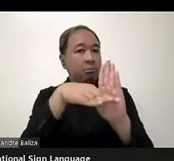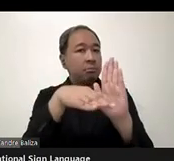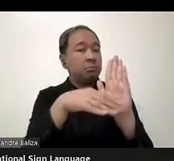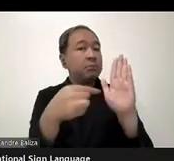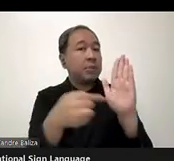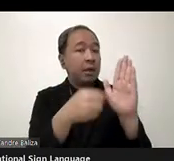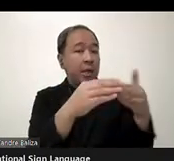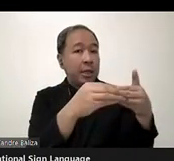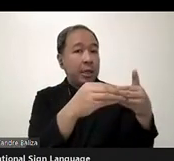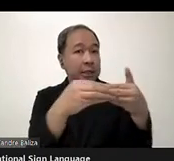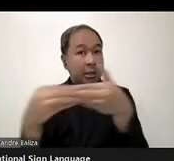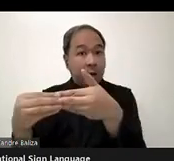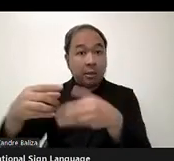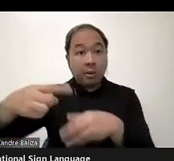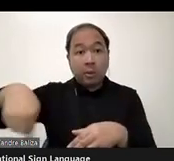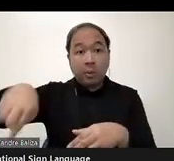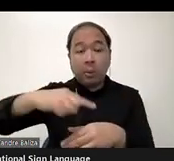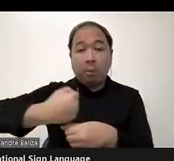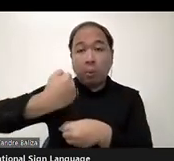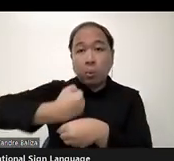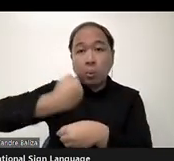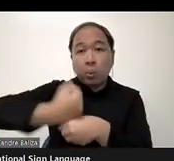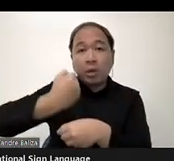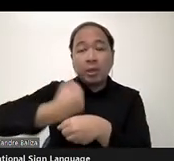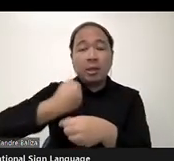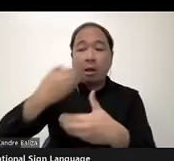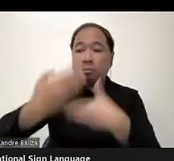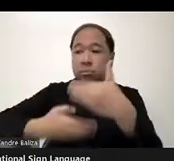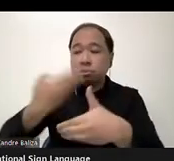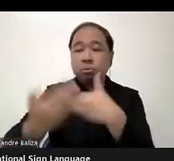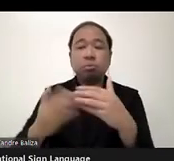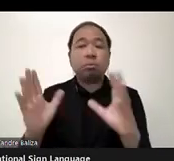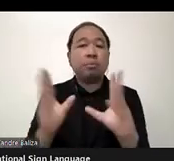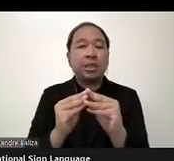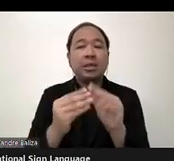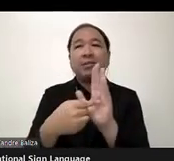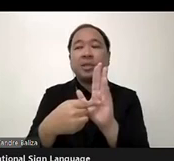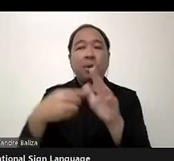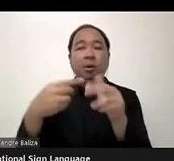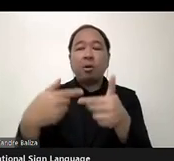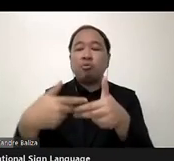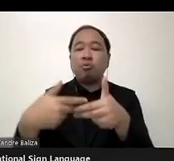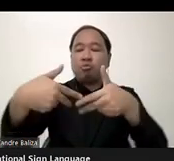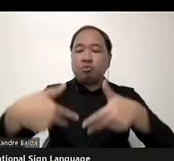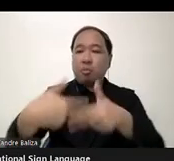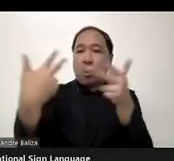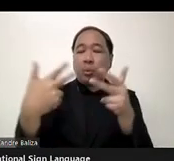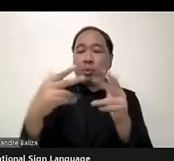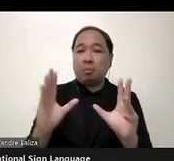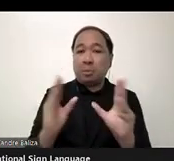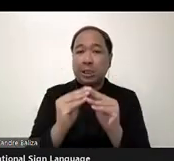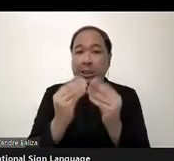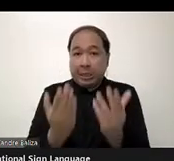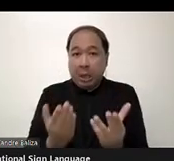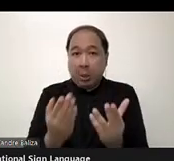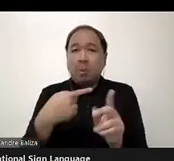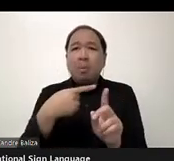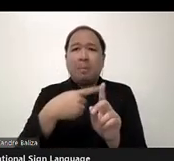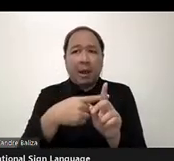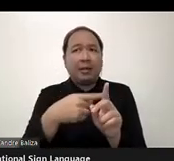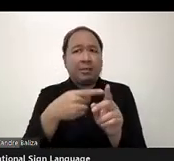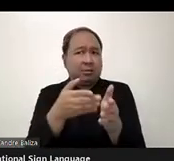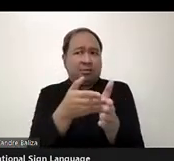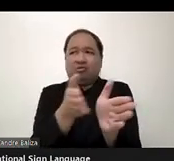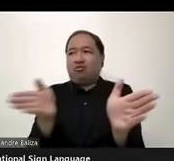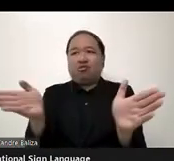and working on the meetings, for example like a remote meeting today, as well as in general accessible meetings, to